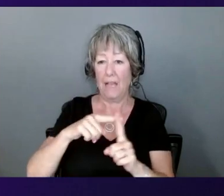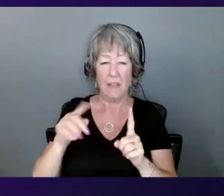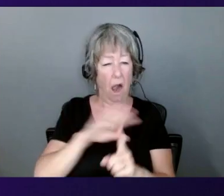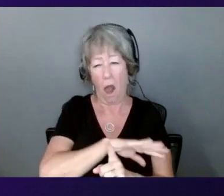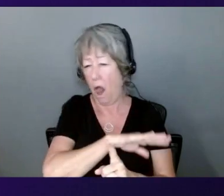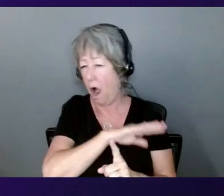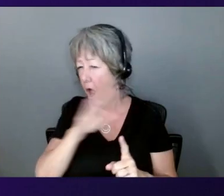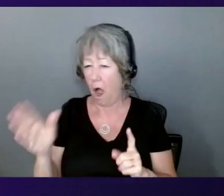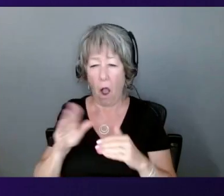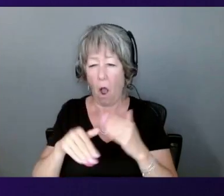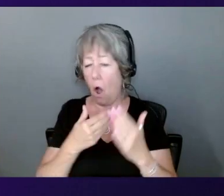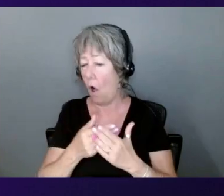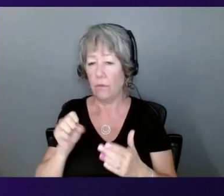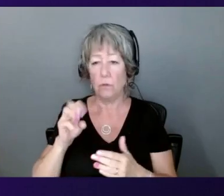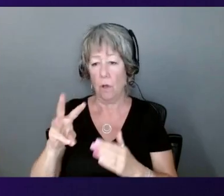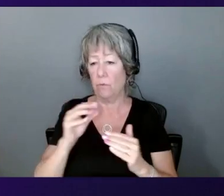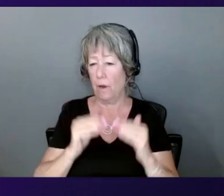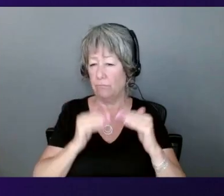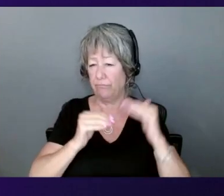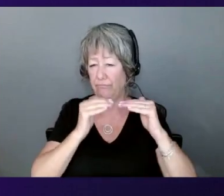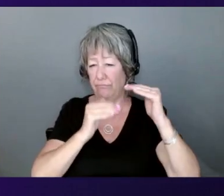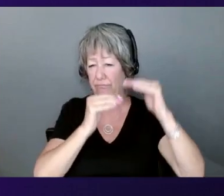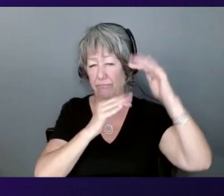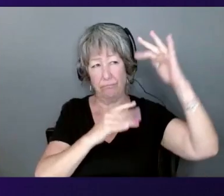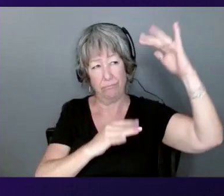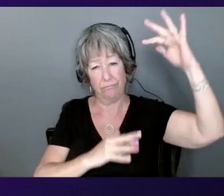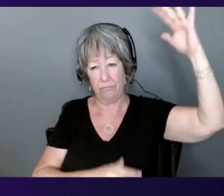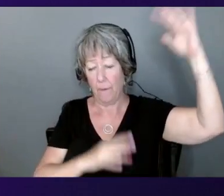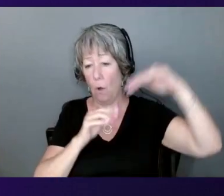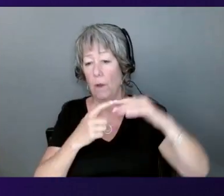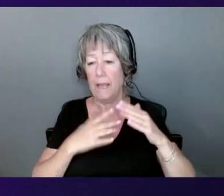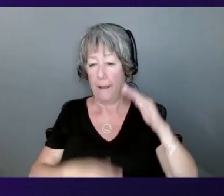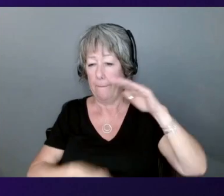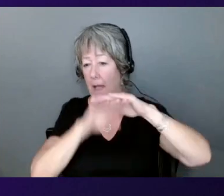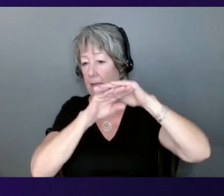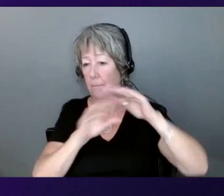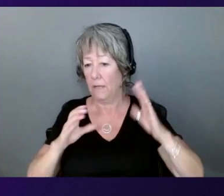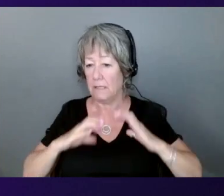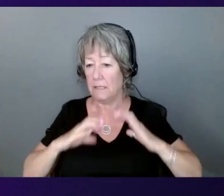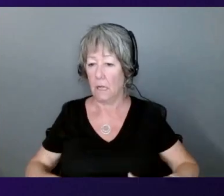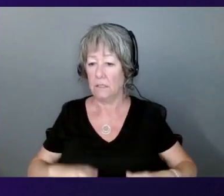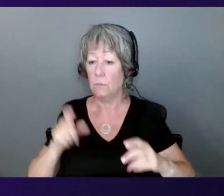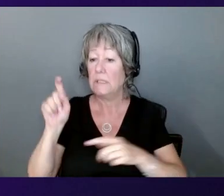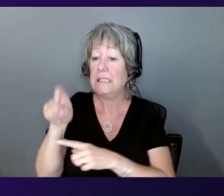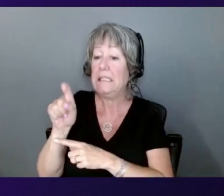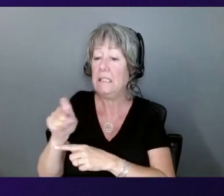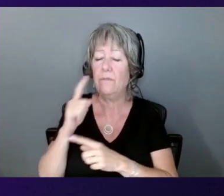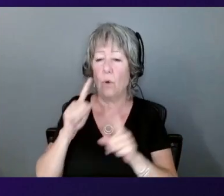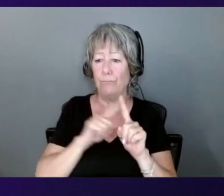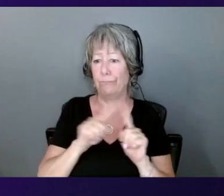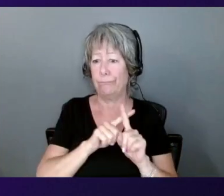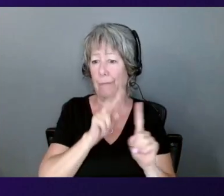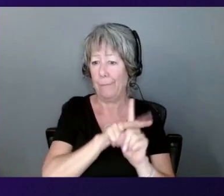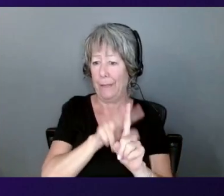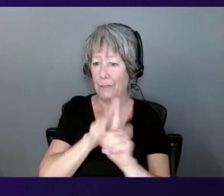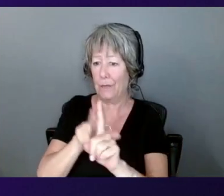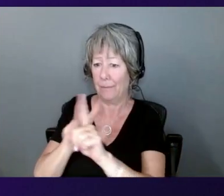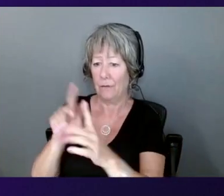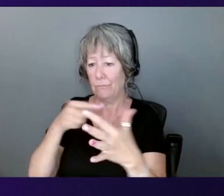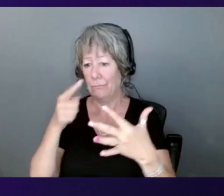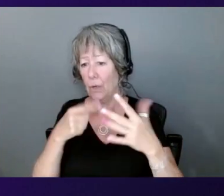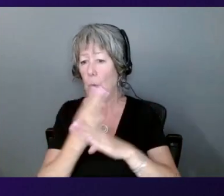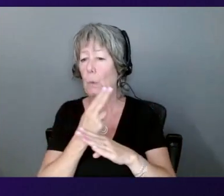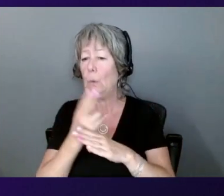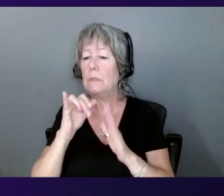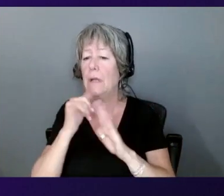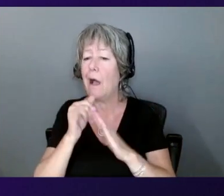And we're able to optimize customers' needs in a wide variety of applications. And you and I talk a lot, but it's really about building and